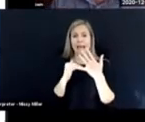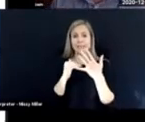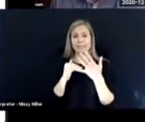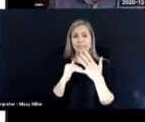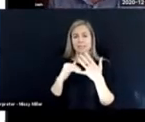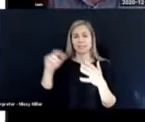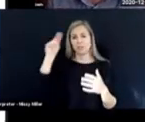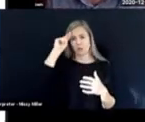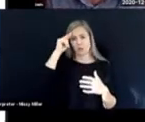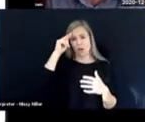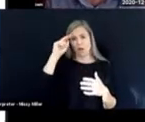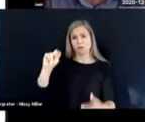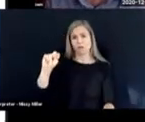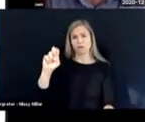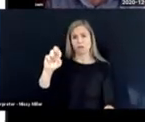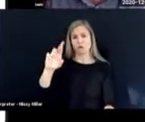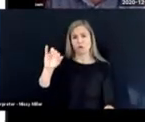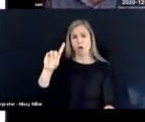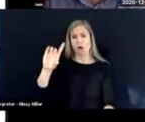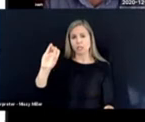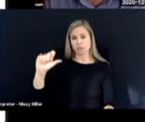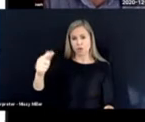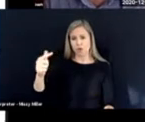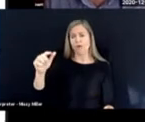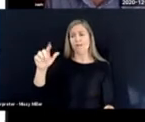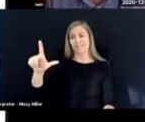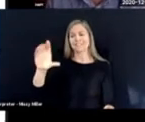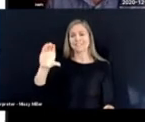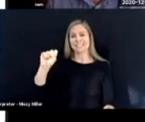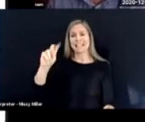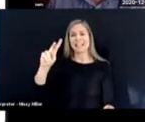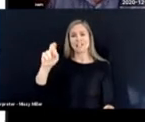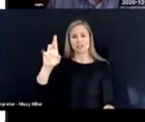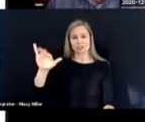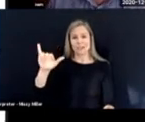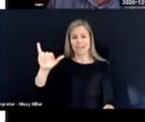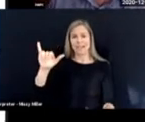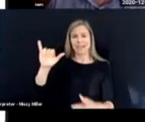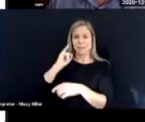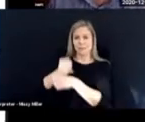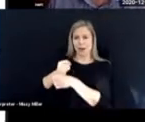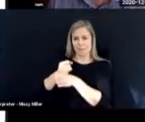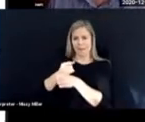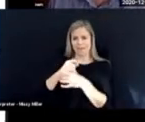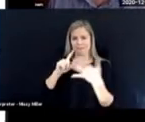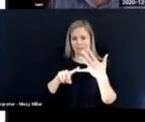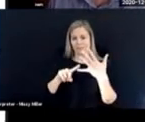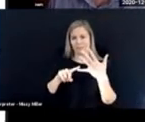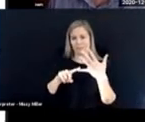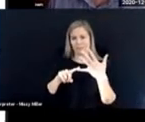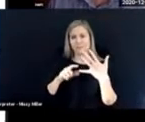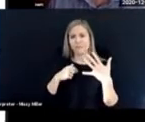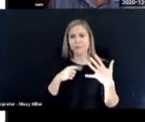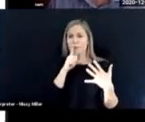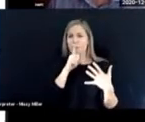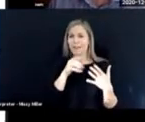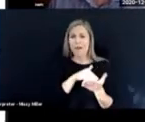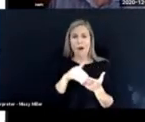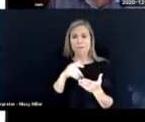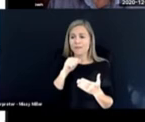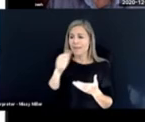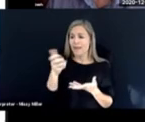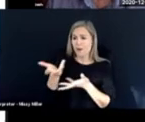last, neurological sensory impairment. Back in 1983, sensory impairment services